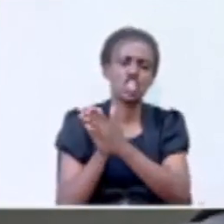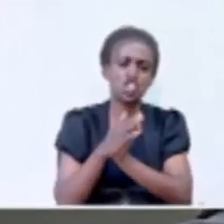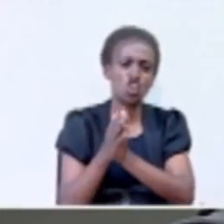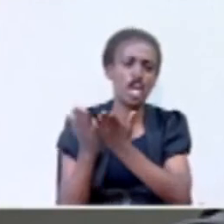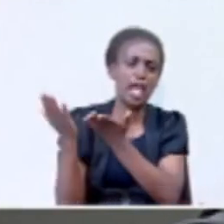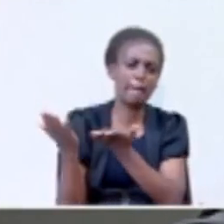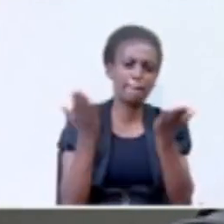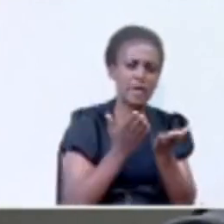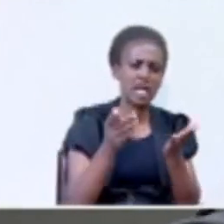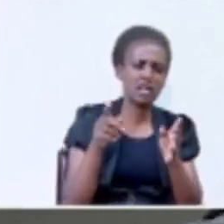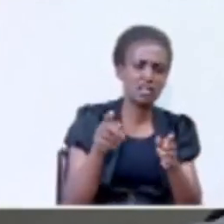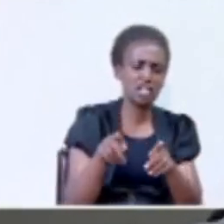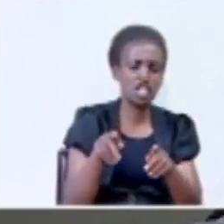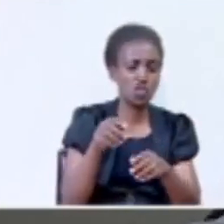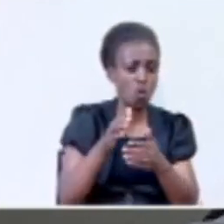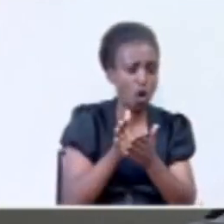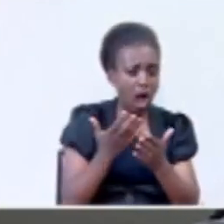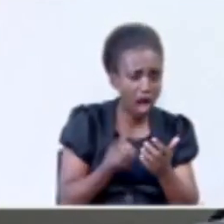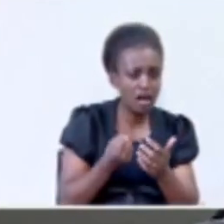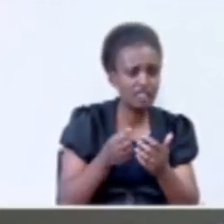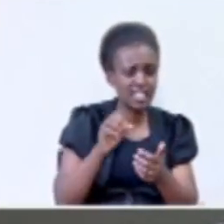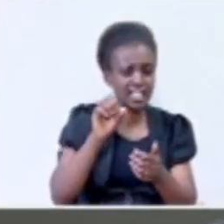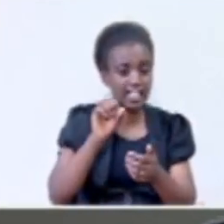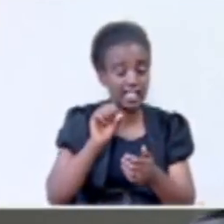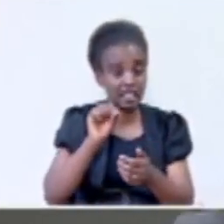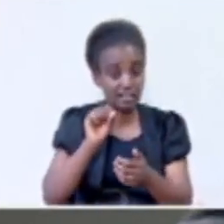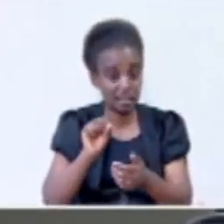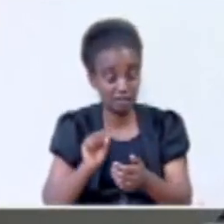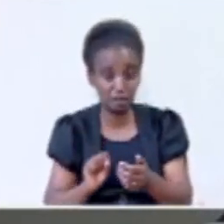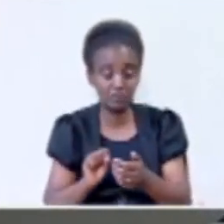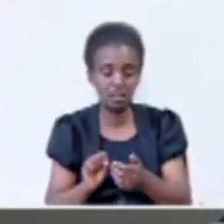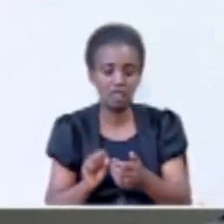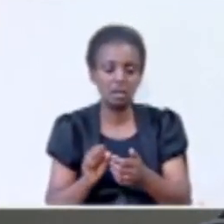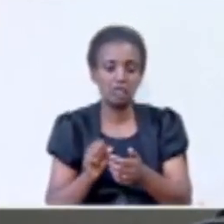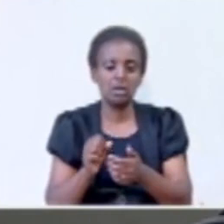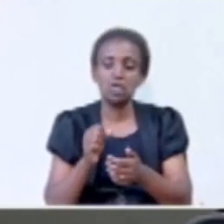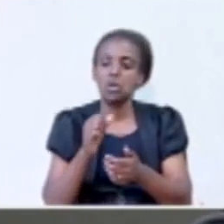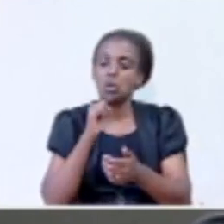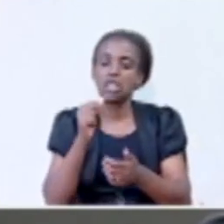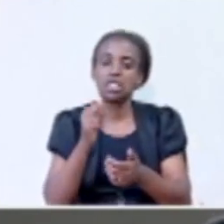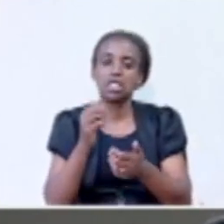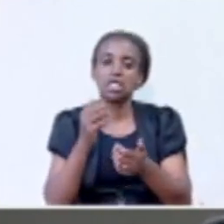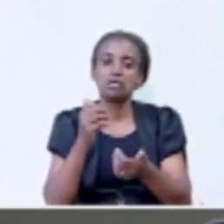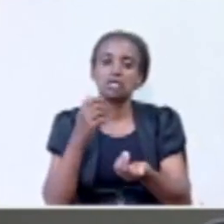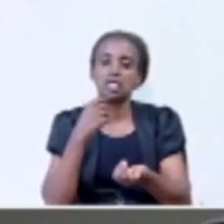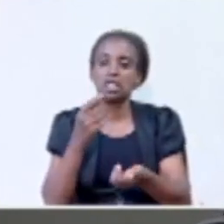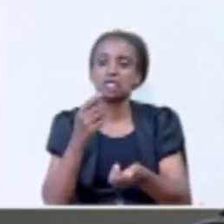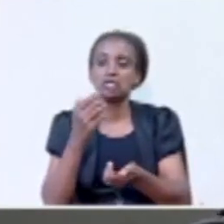like you have in the south. It's not a good thing that, the government